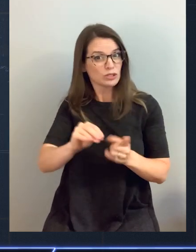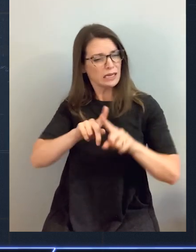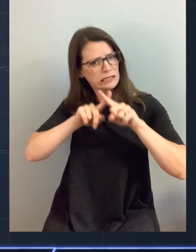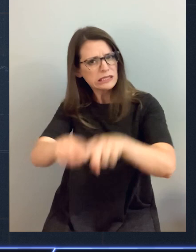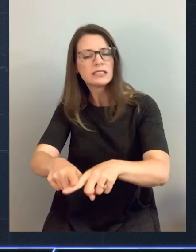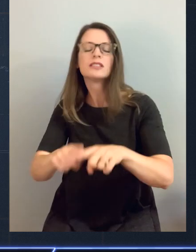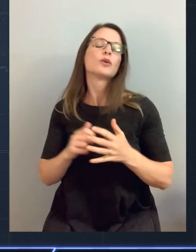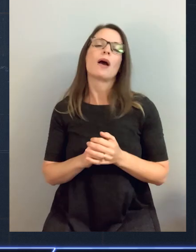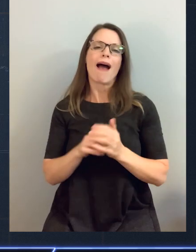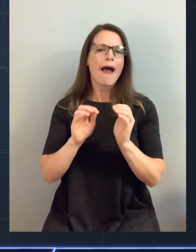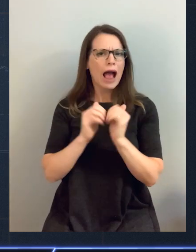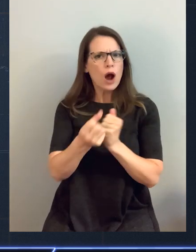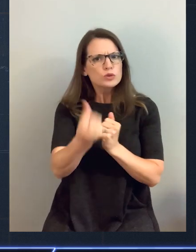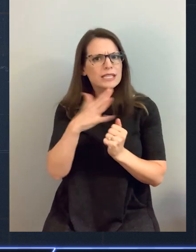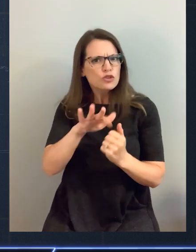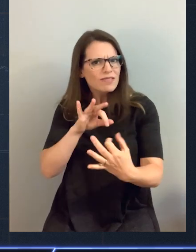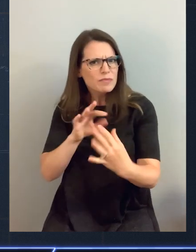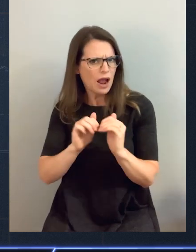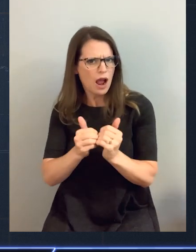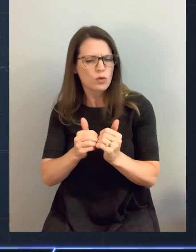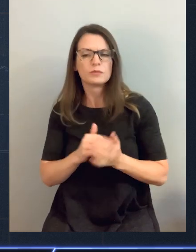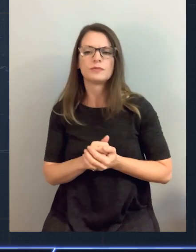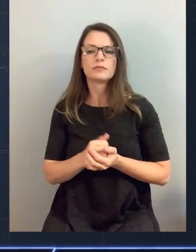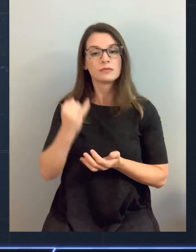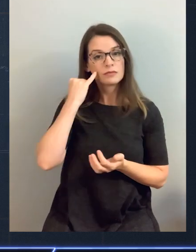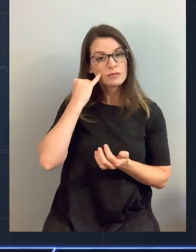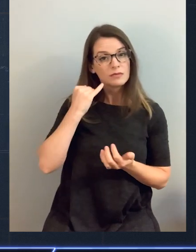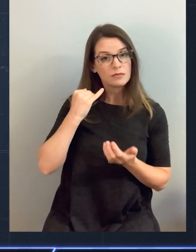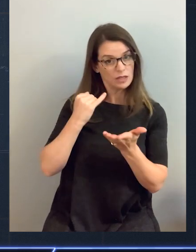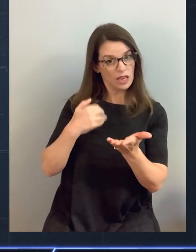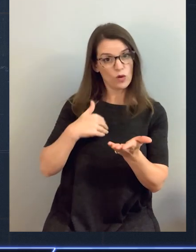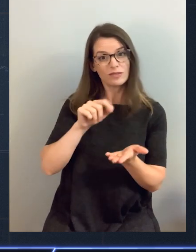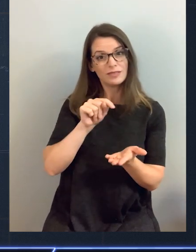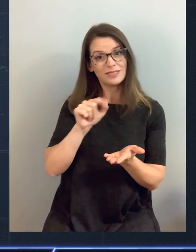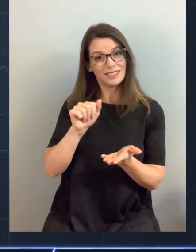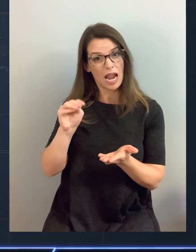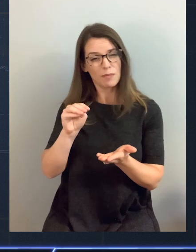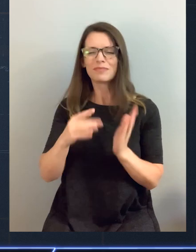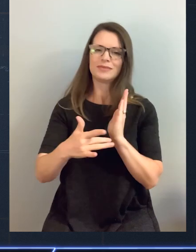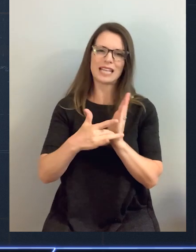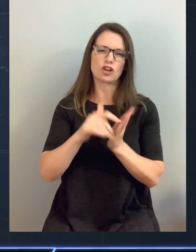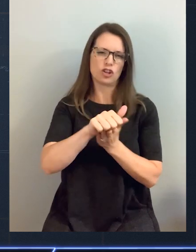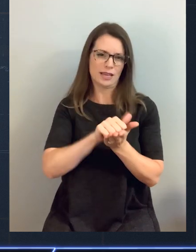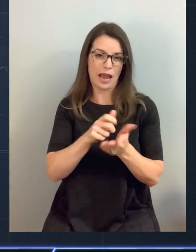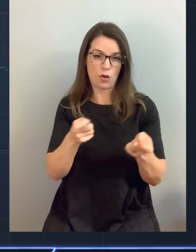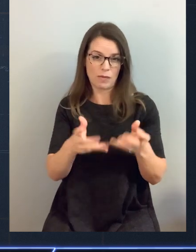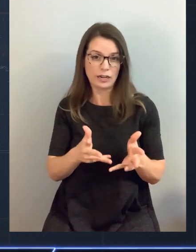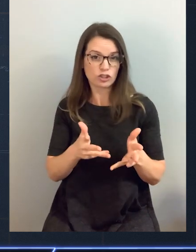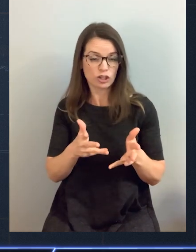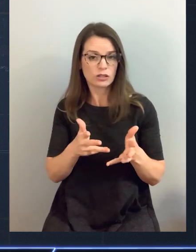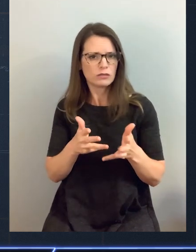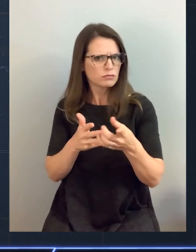there's a ton of ways that you can give us your feedback. Let me just go through these one by one for you. If you have a TAM, that's short for Technical